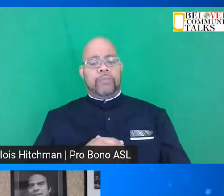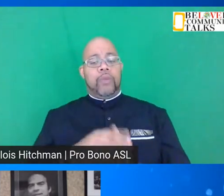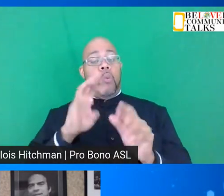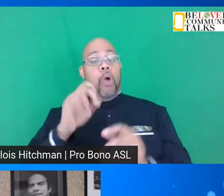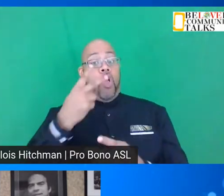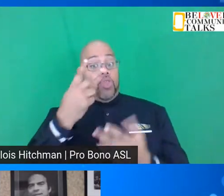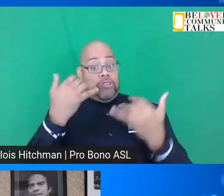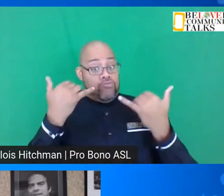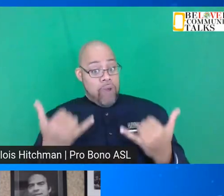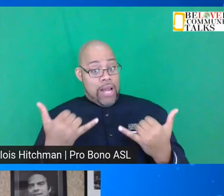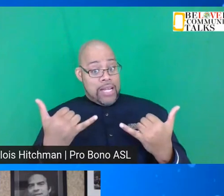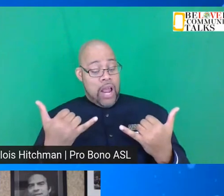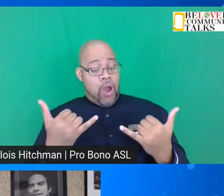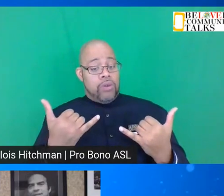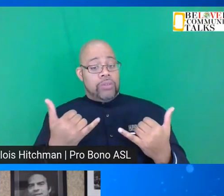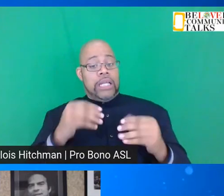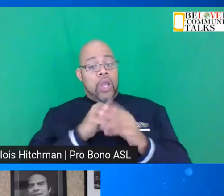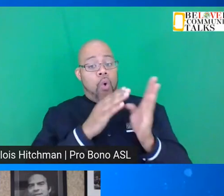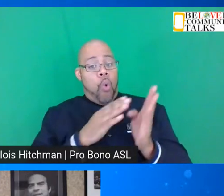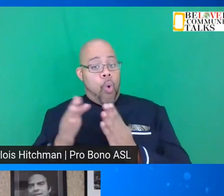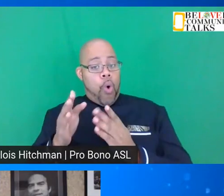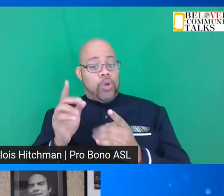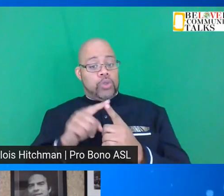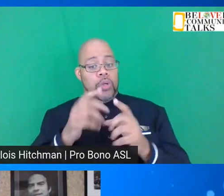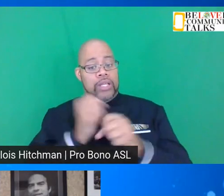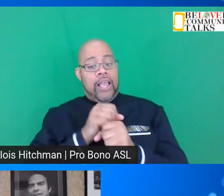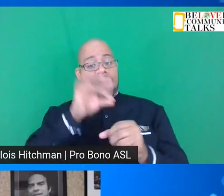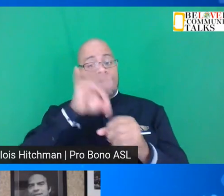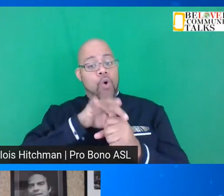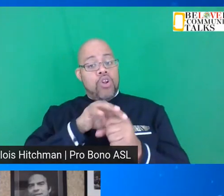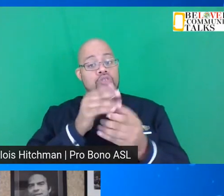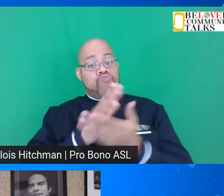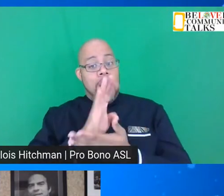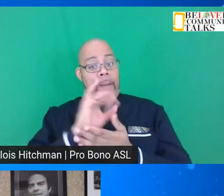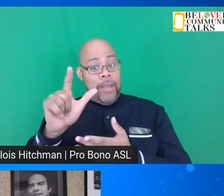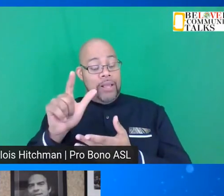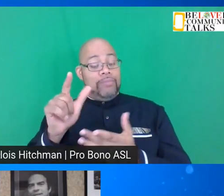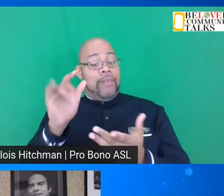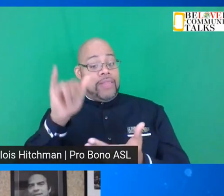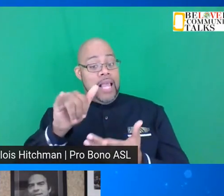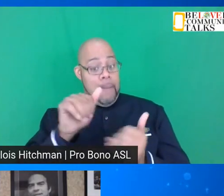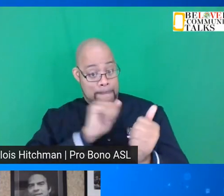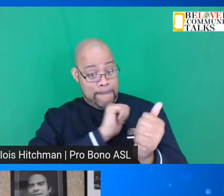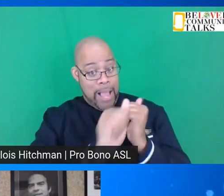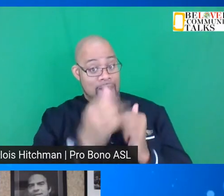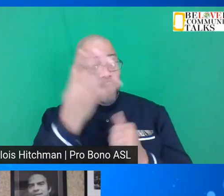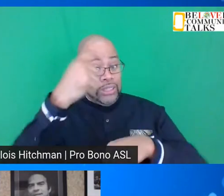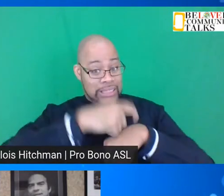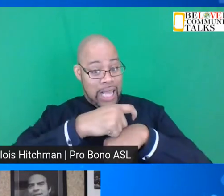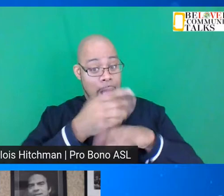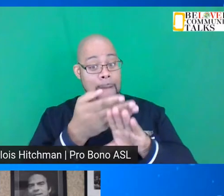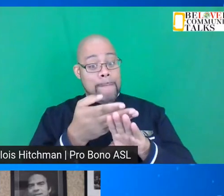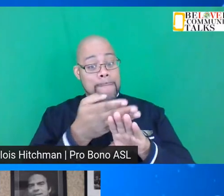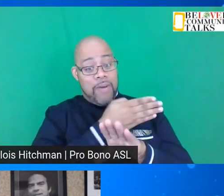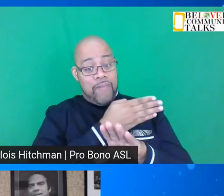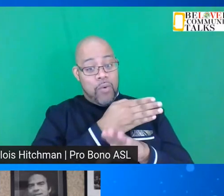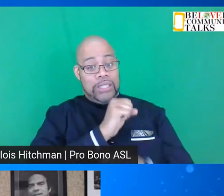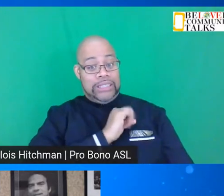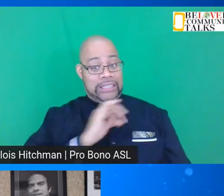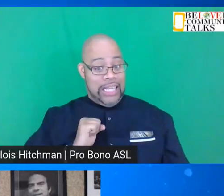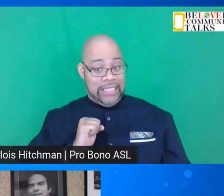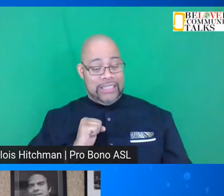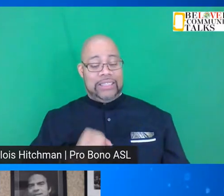at it right now, in order to get the voting rights bill, which incidentally has passed four times before the Senate.